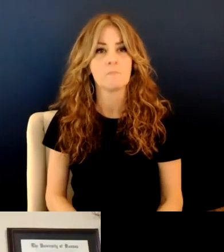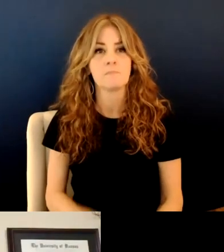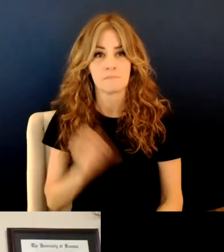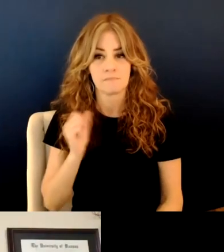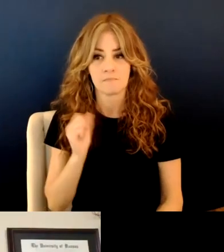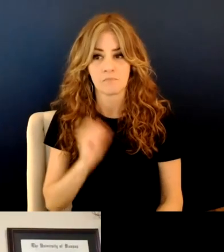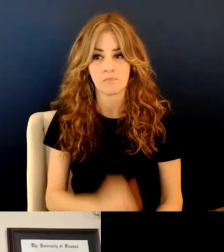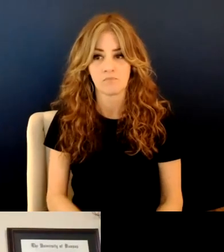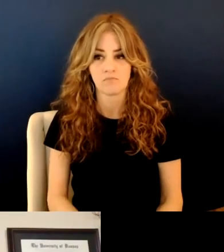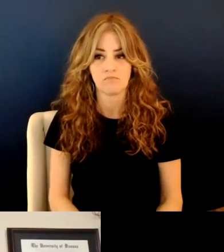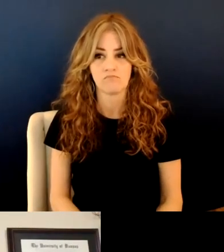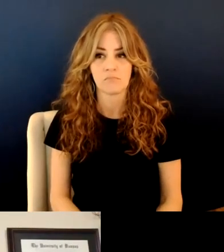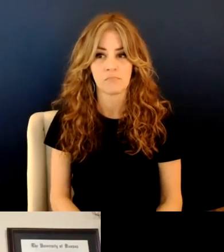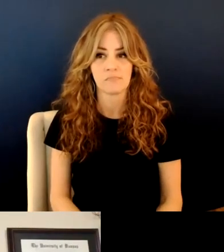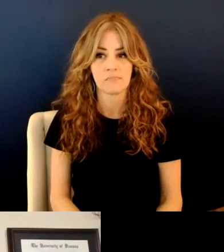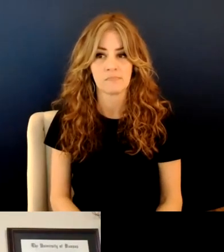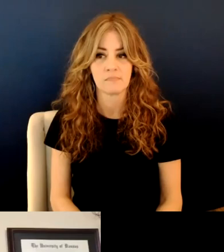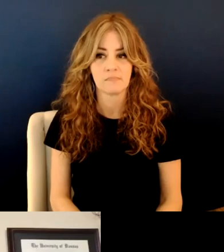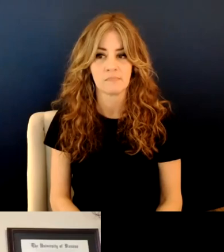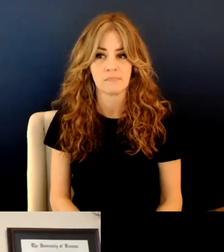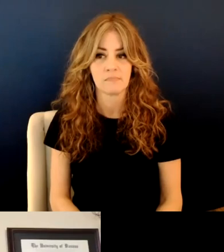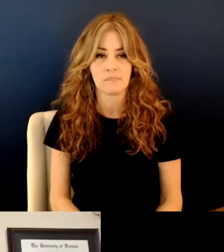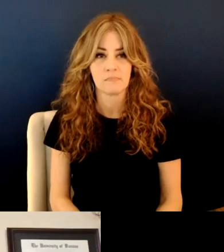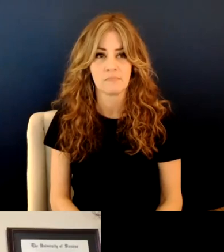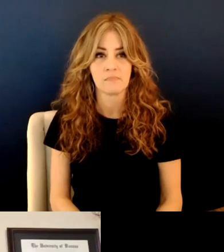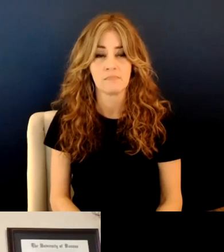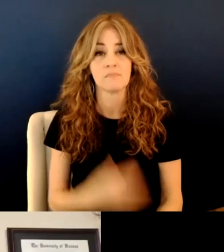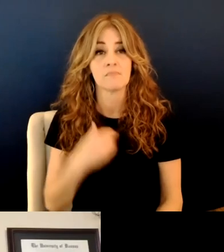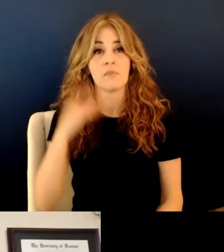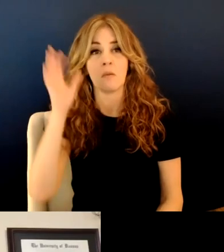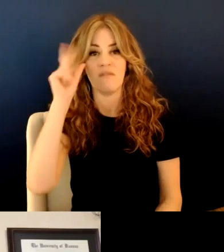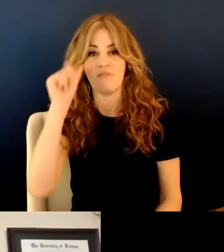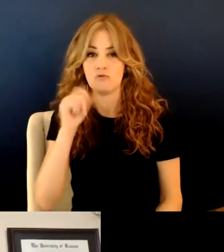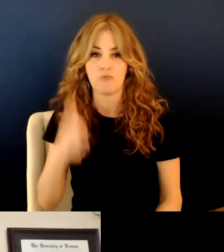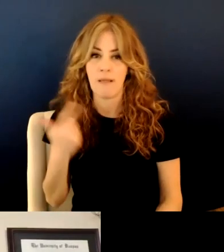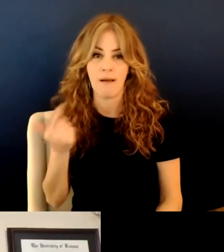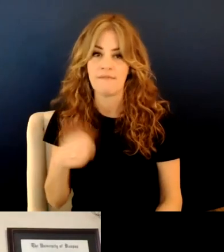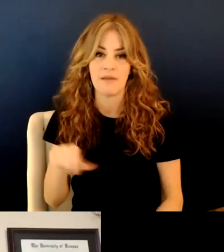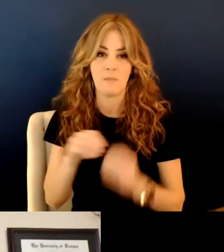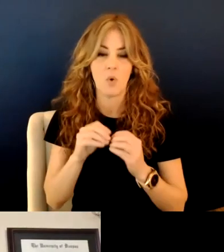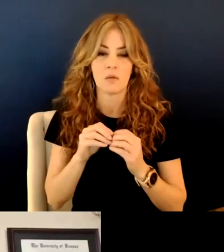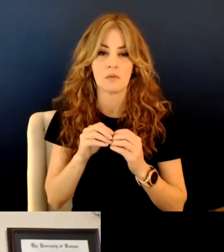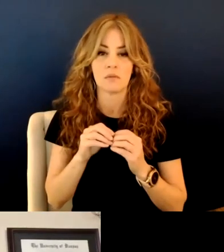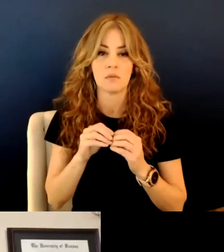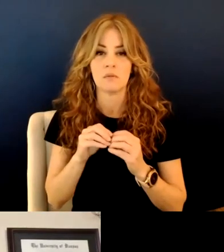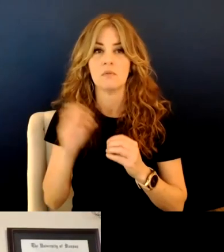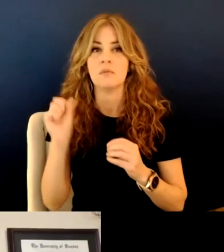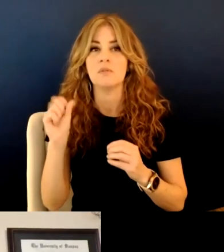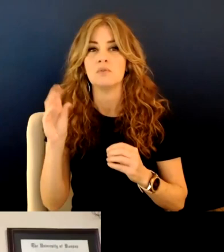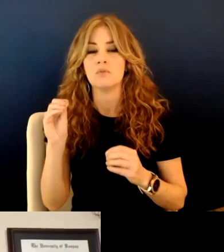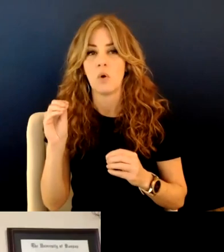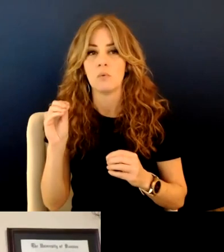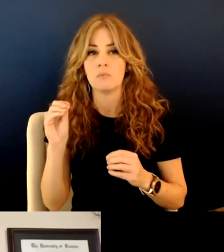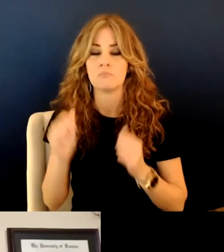um, my, well, my father is no longer alive. So, um, that that's what, and most